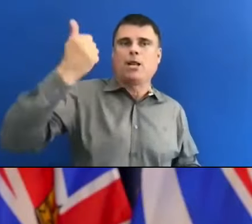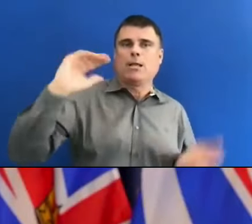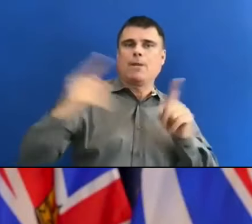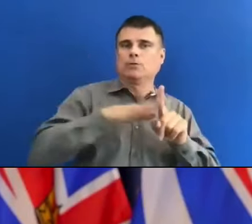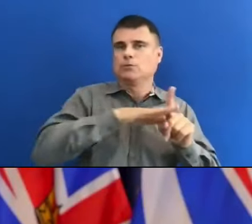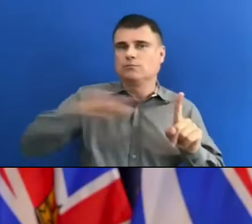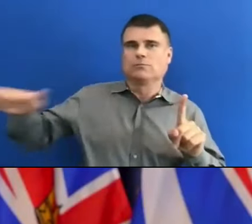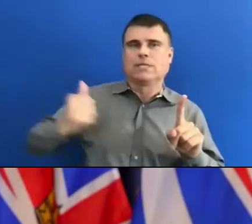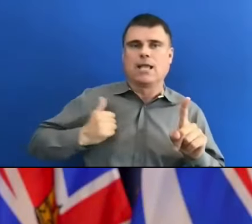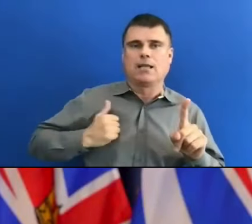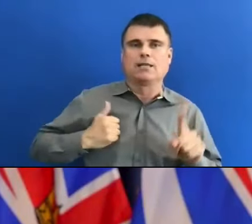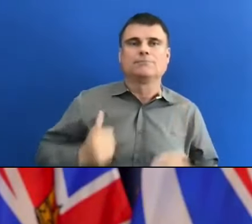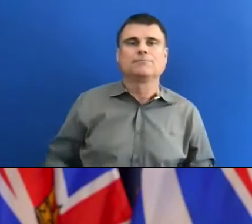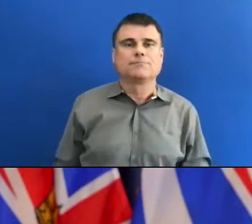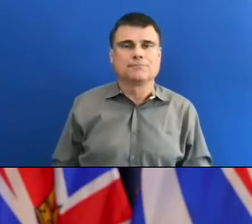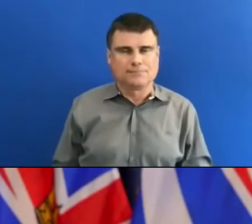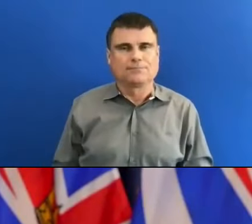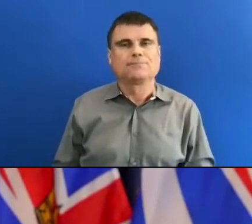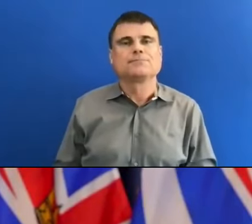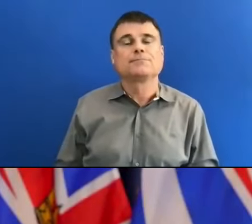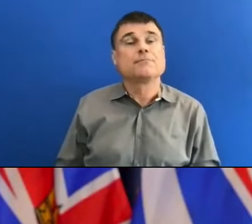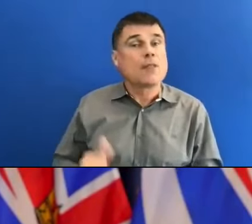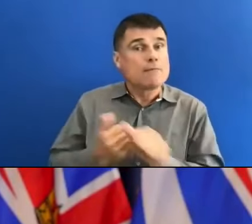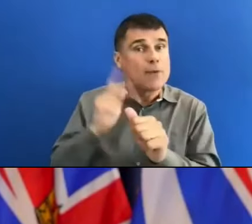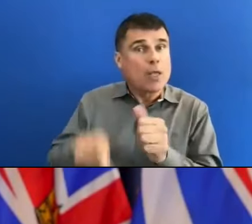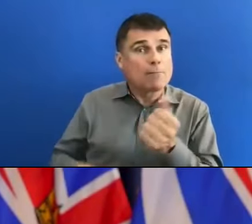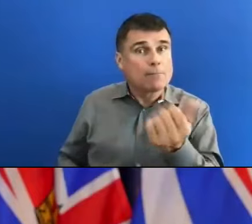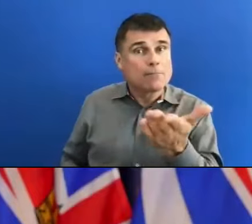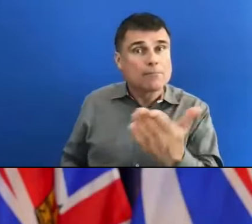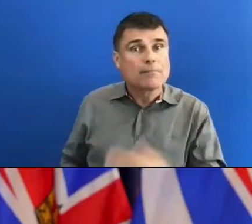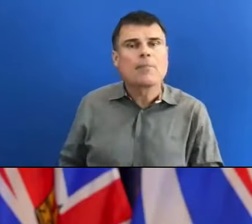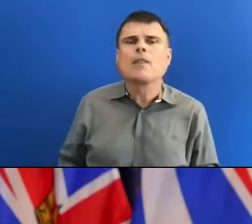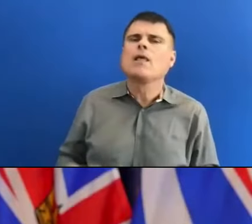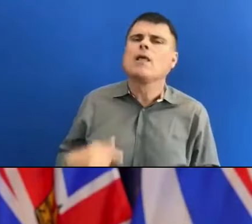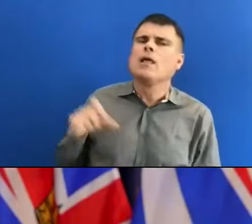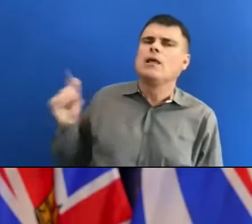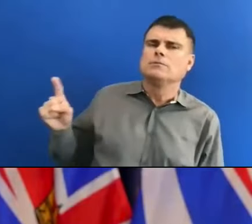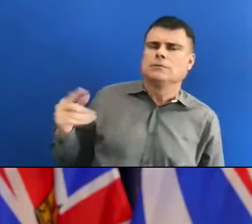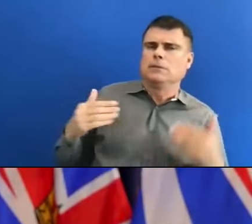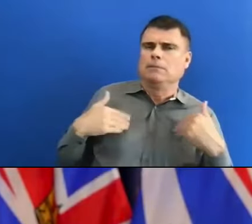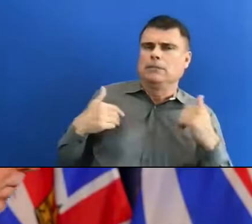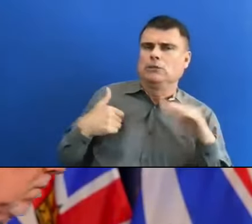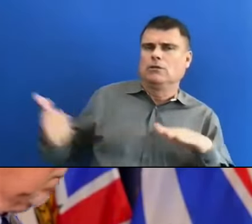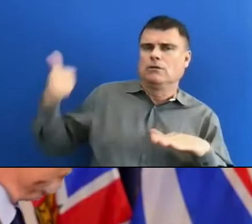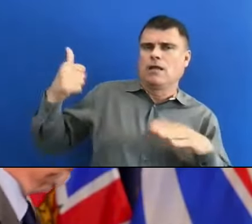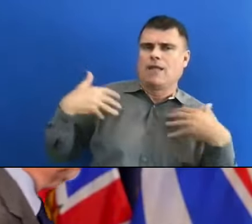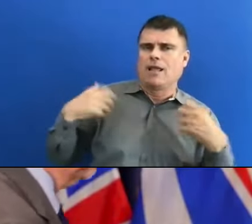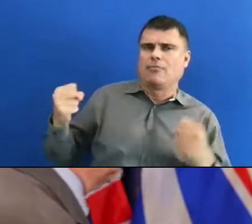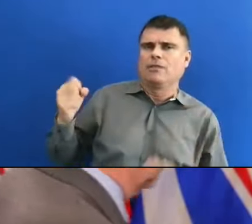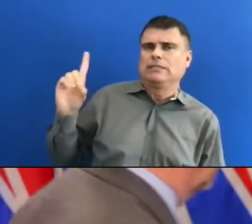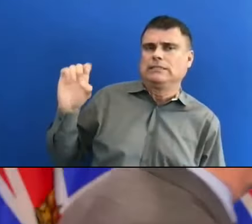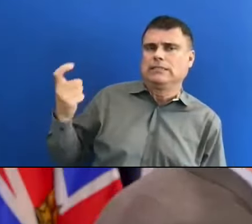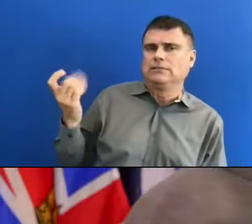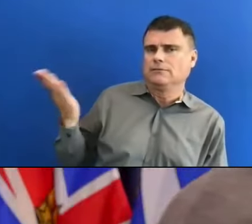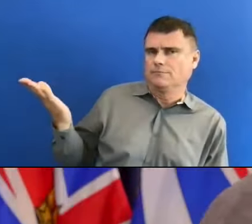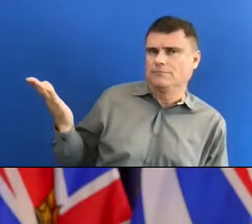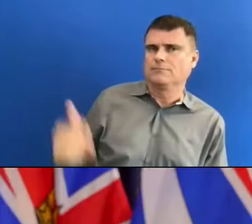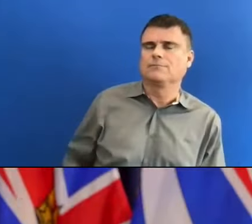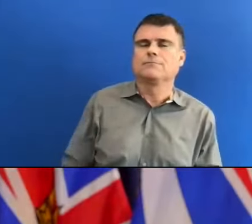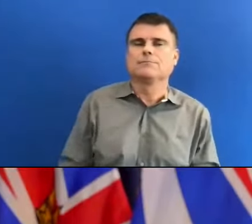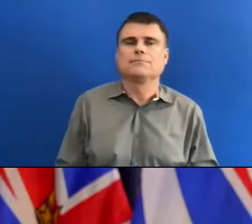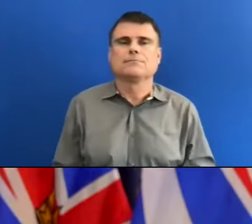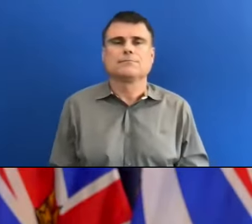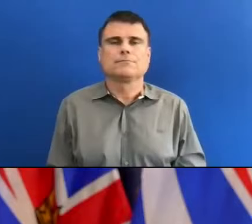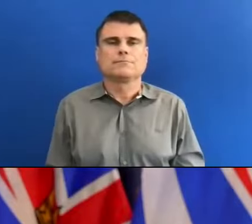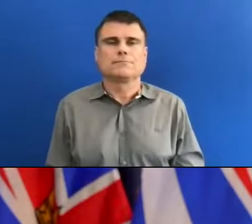I do. Thank you. This is from Minister Dix. Minister, there have been a lot of reports and perhaps also